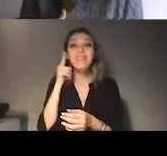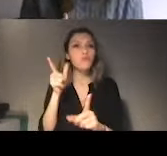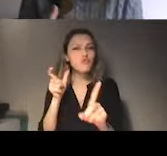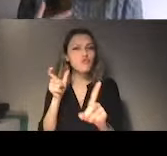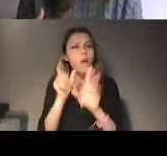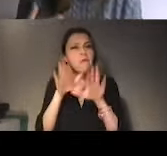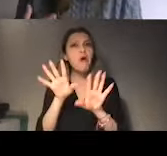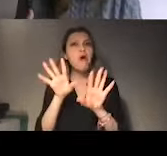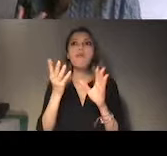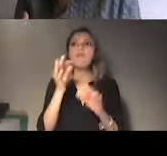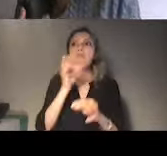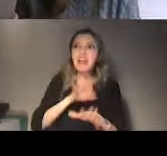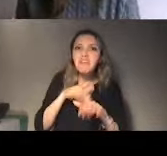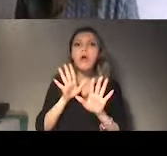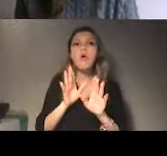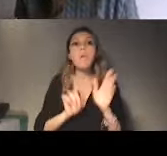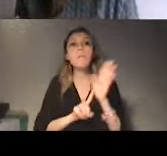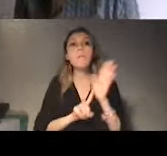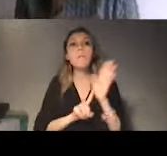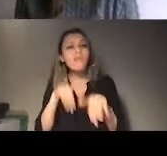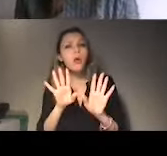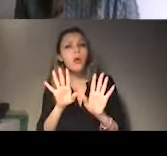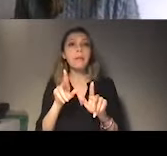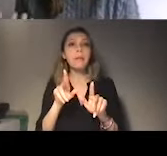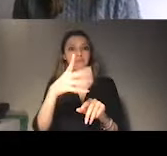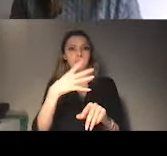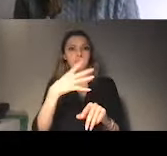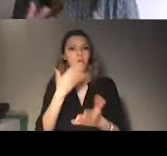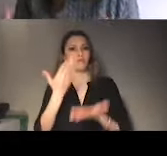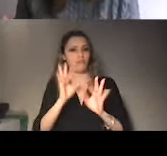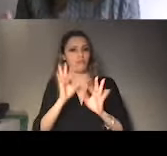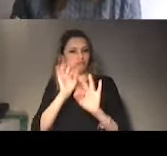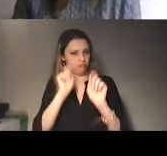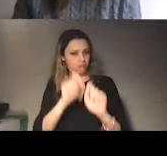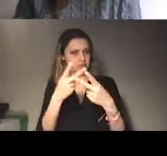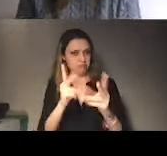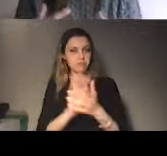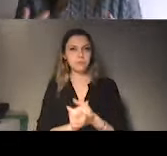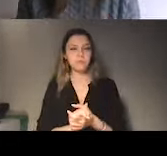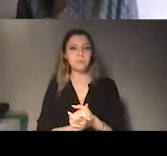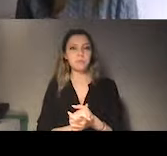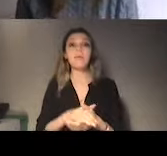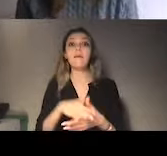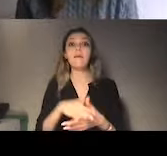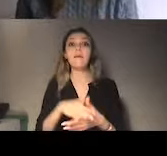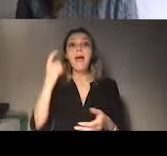successful, or to collect data just to assess whether there was any type of action, any type of measure taken